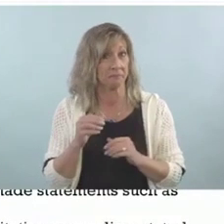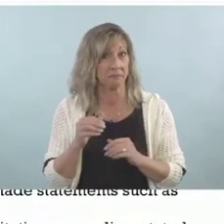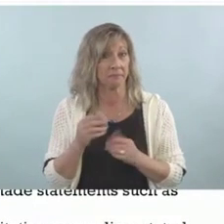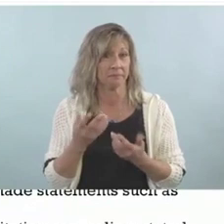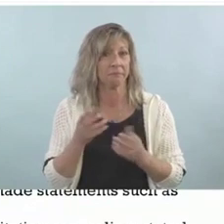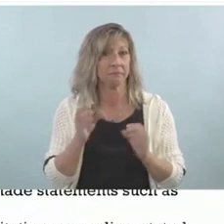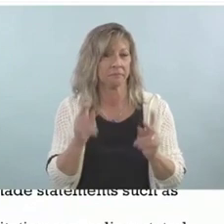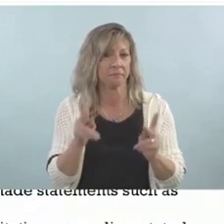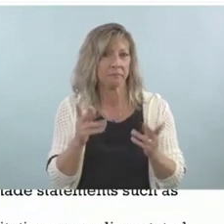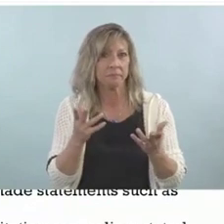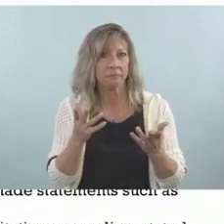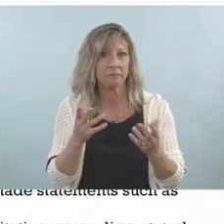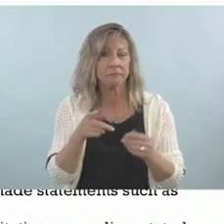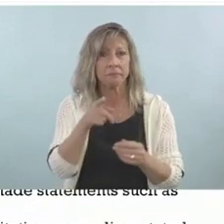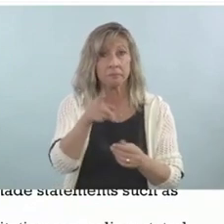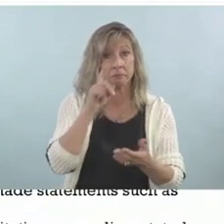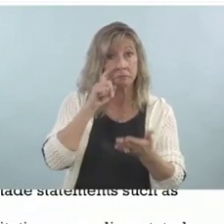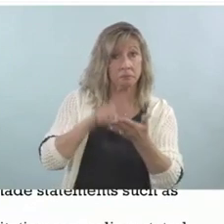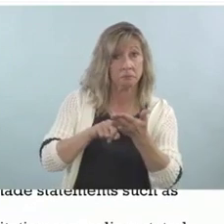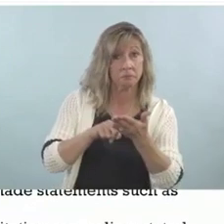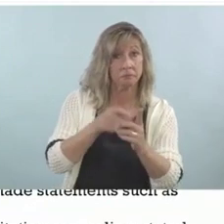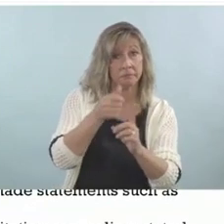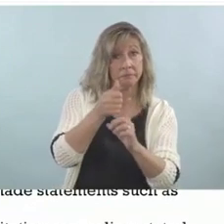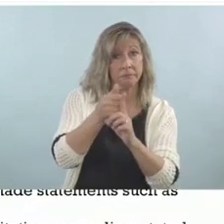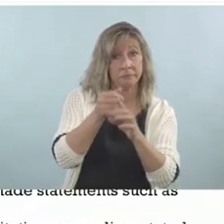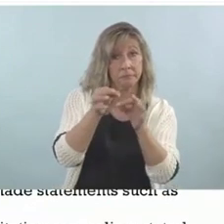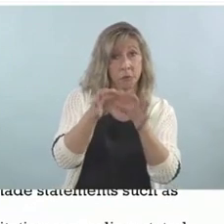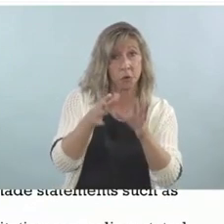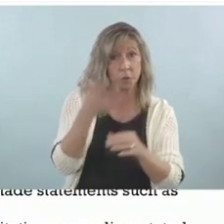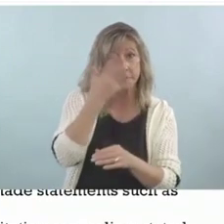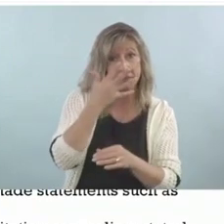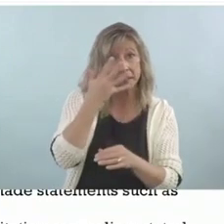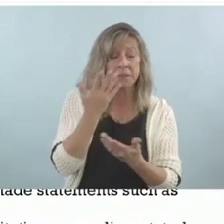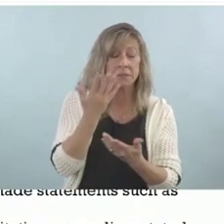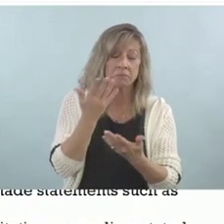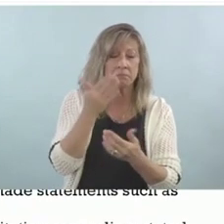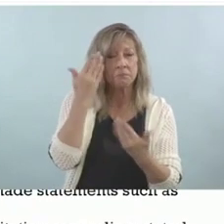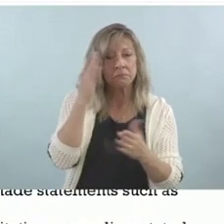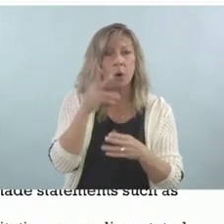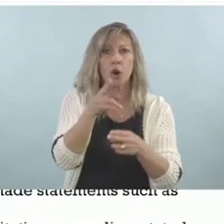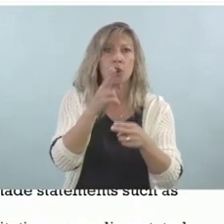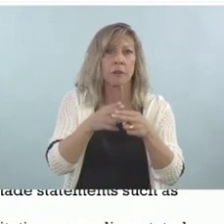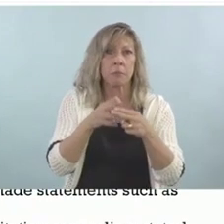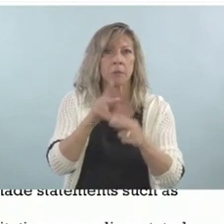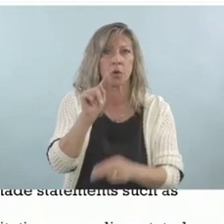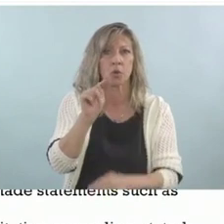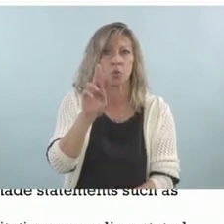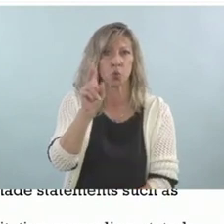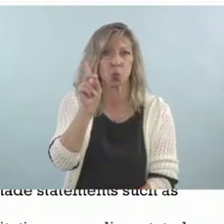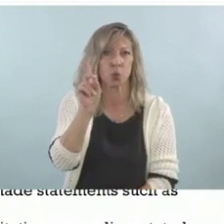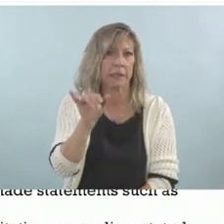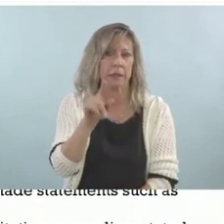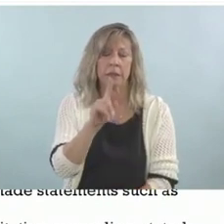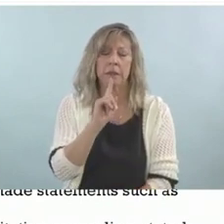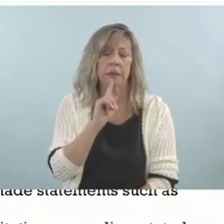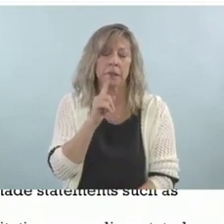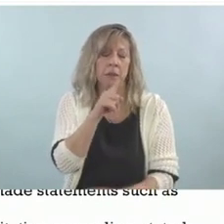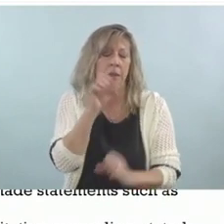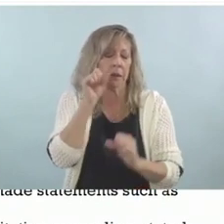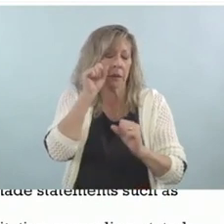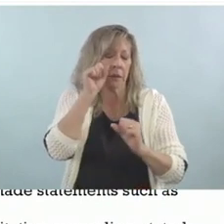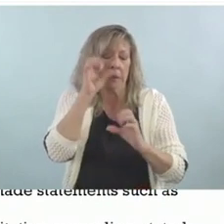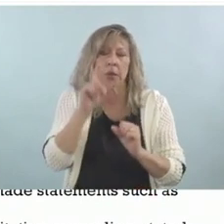I don't know if you recognize her, but her name's Trudy. She's amazing. I just love and respect Trudy so much.